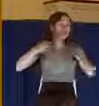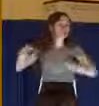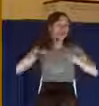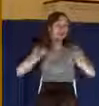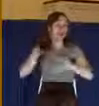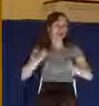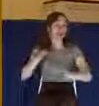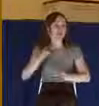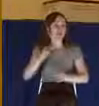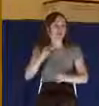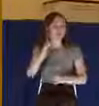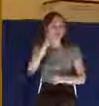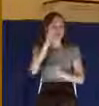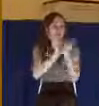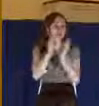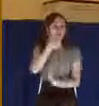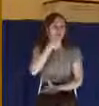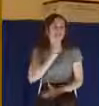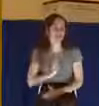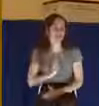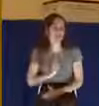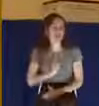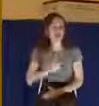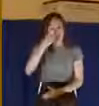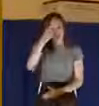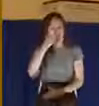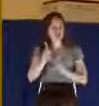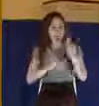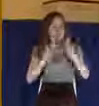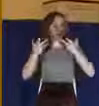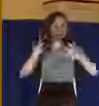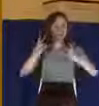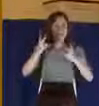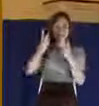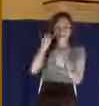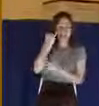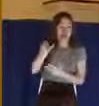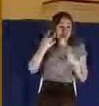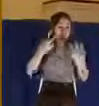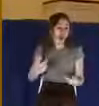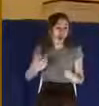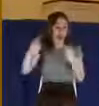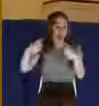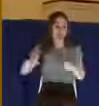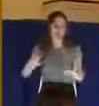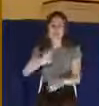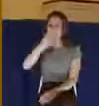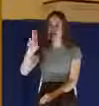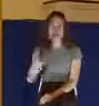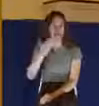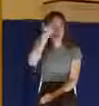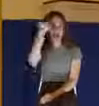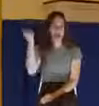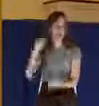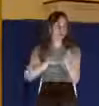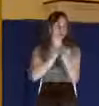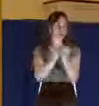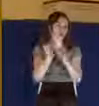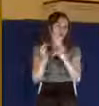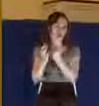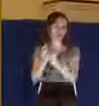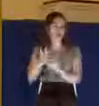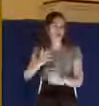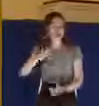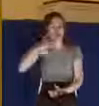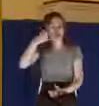Anyone in that day who ever saw a person being crucified never forgot what they saw. Suffice to say that